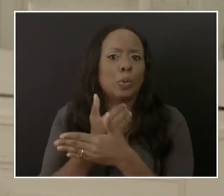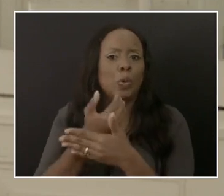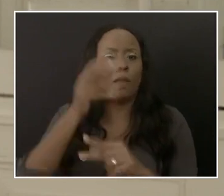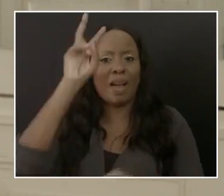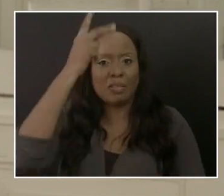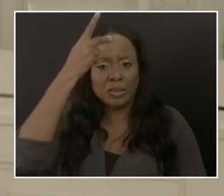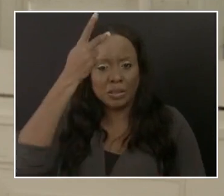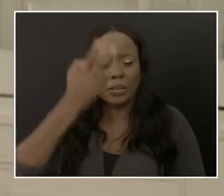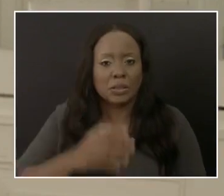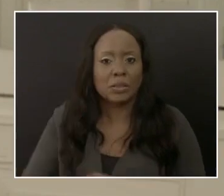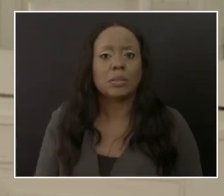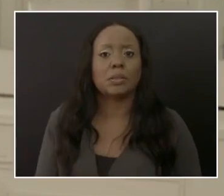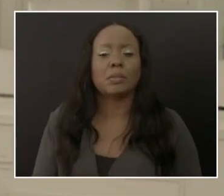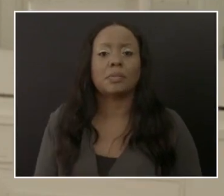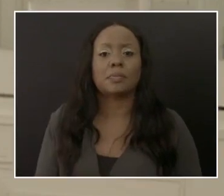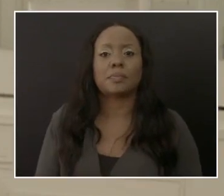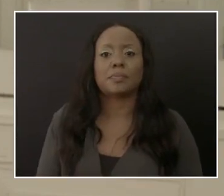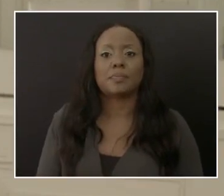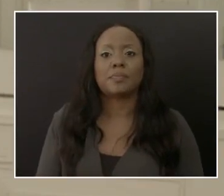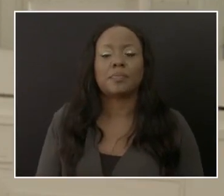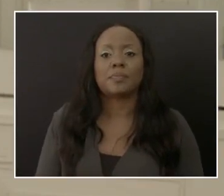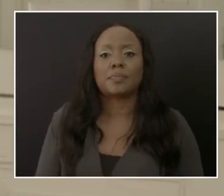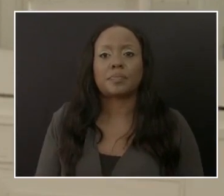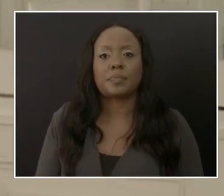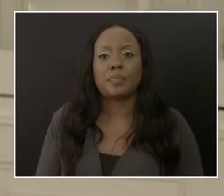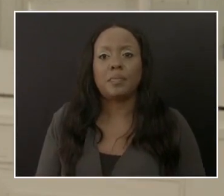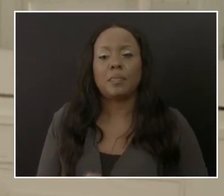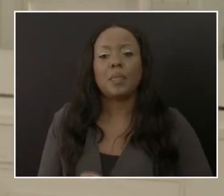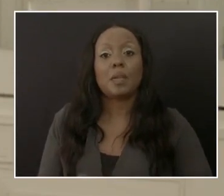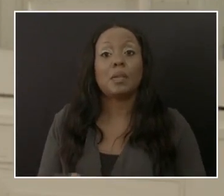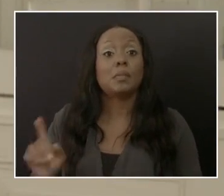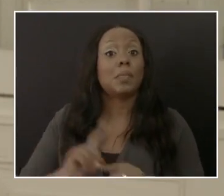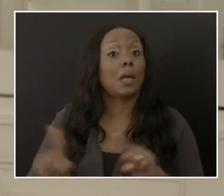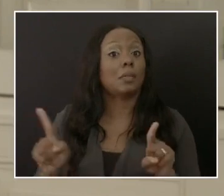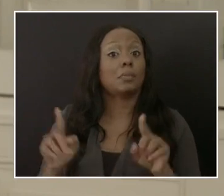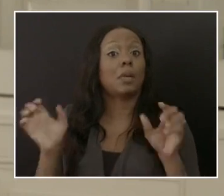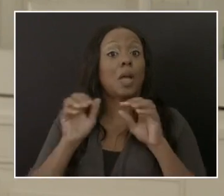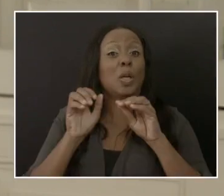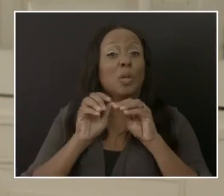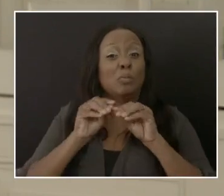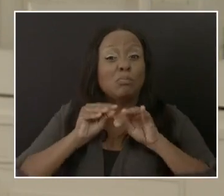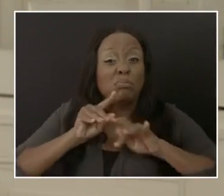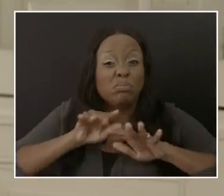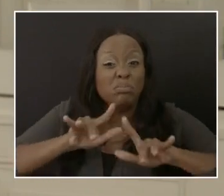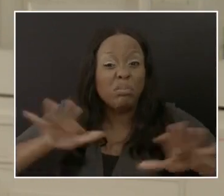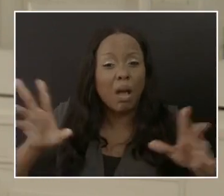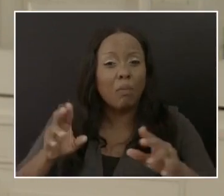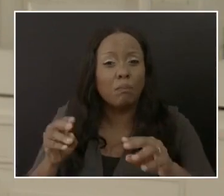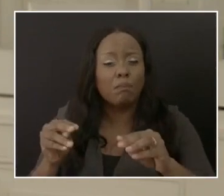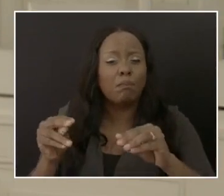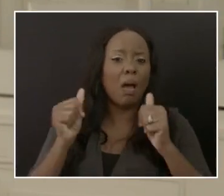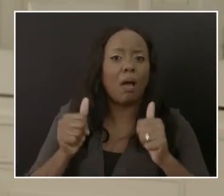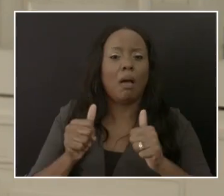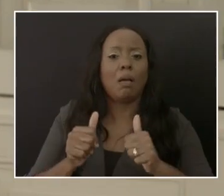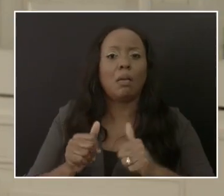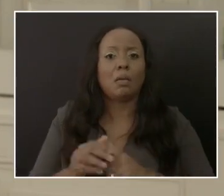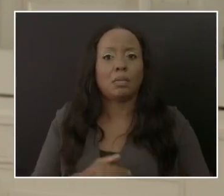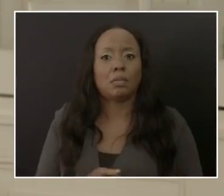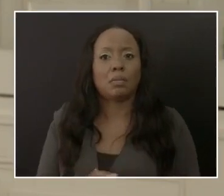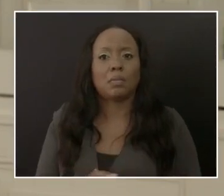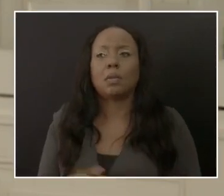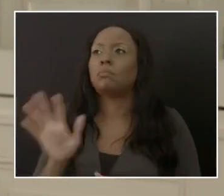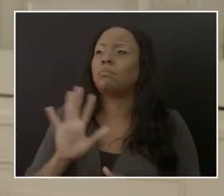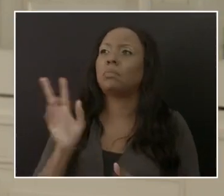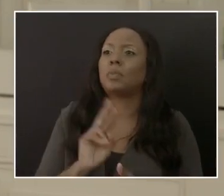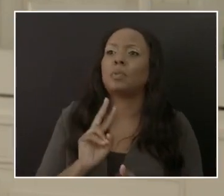But what we know is that it has been spreading very quickly. So, just under two weeks ago,